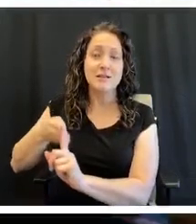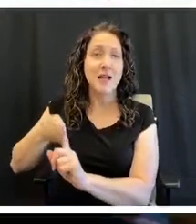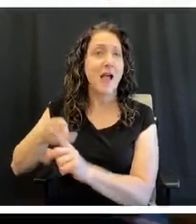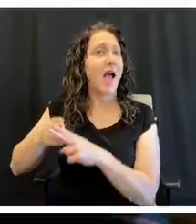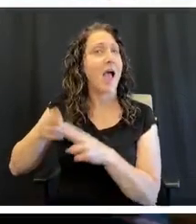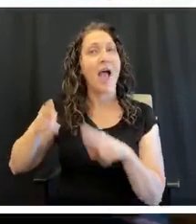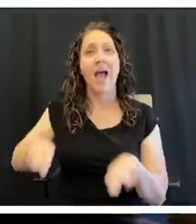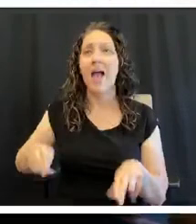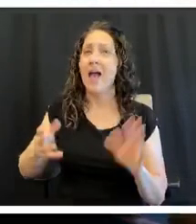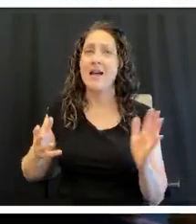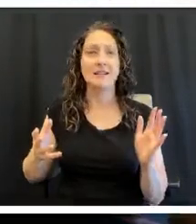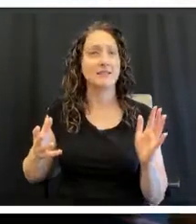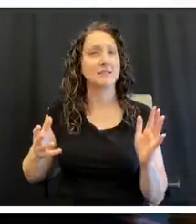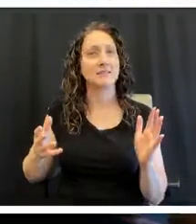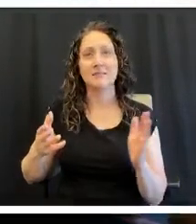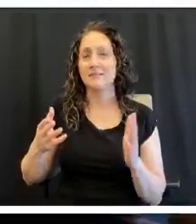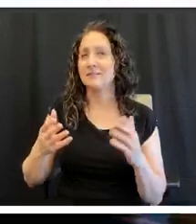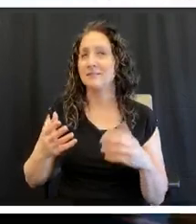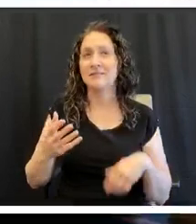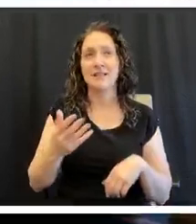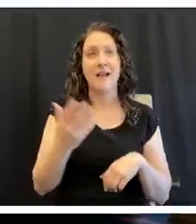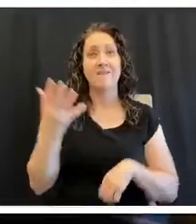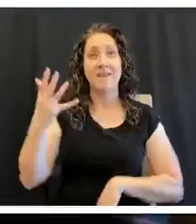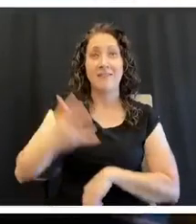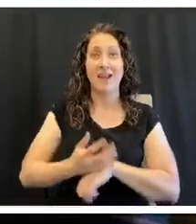diet, five nights a week.